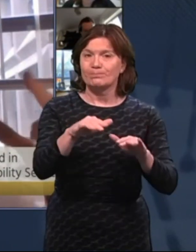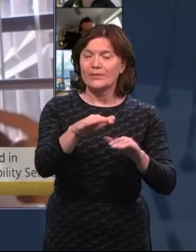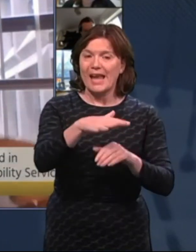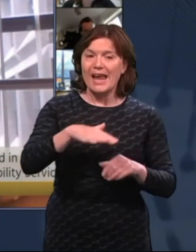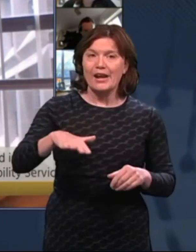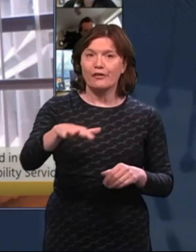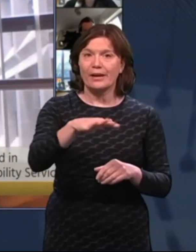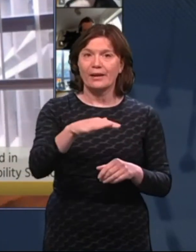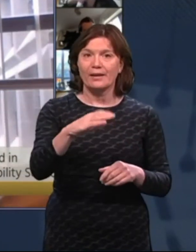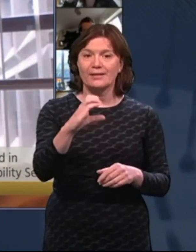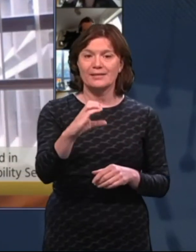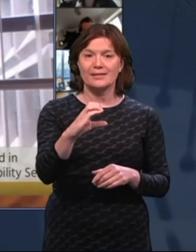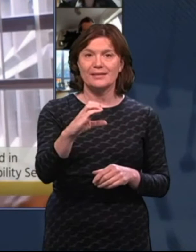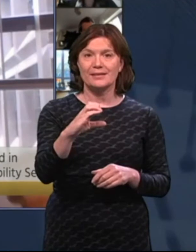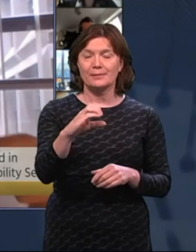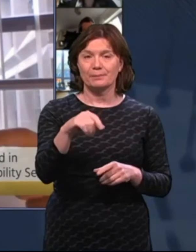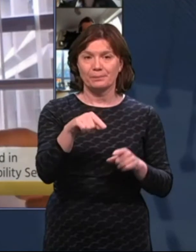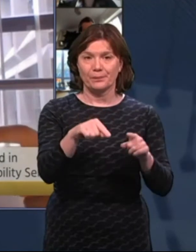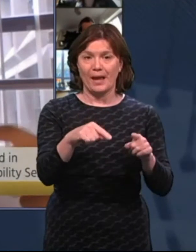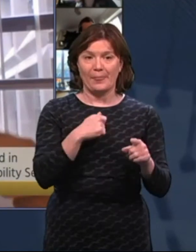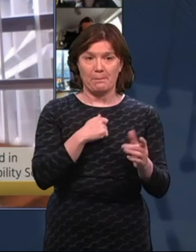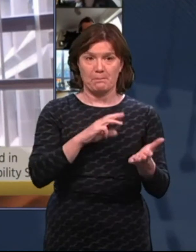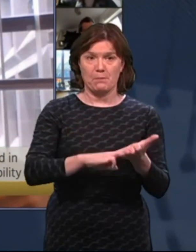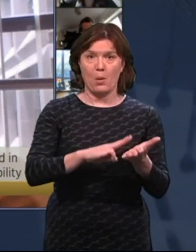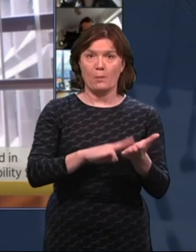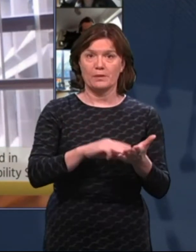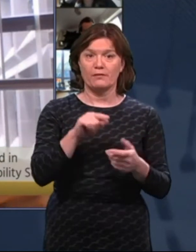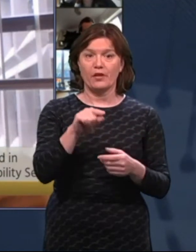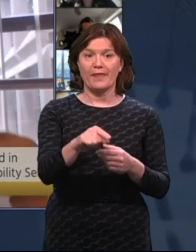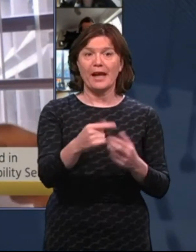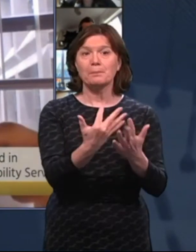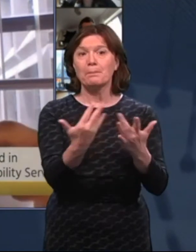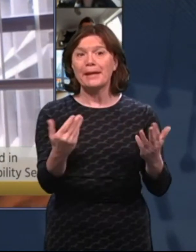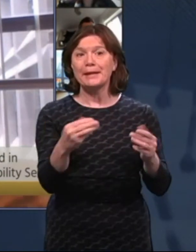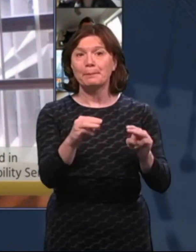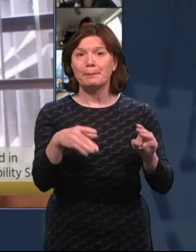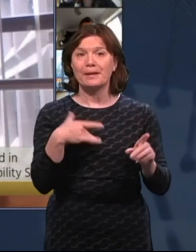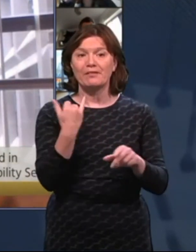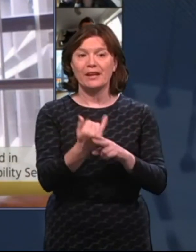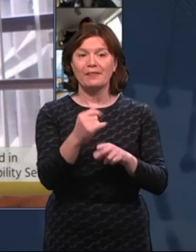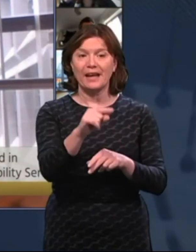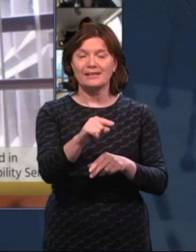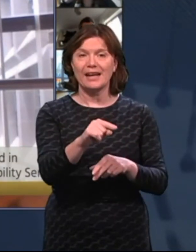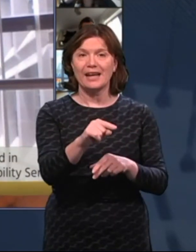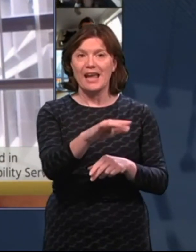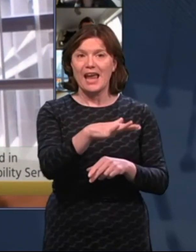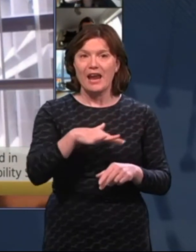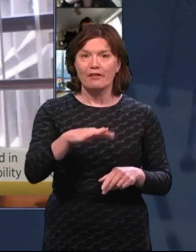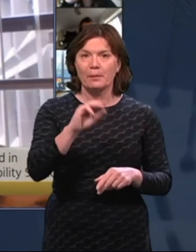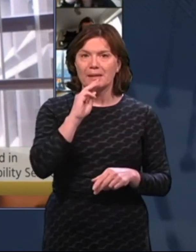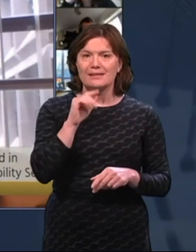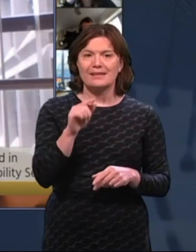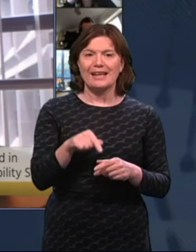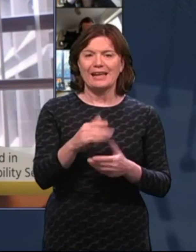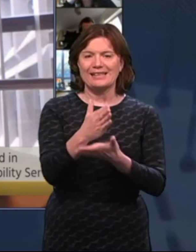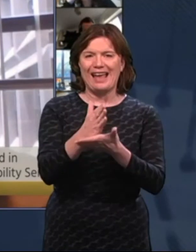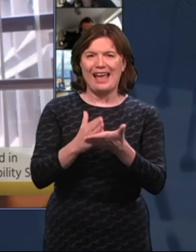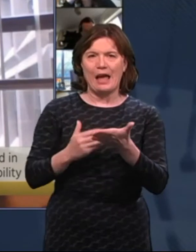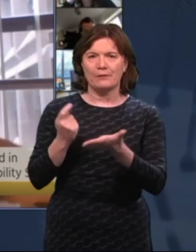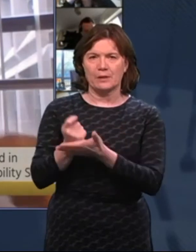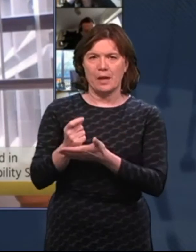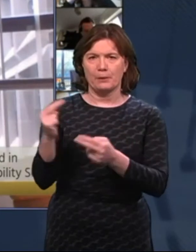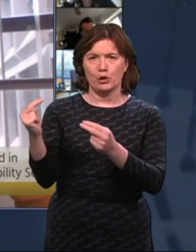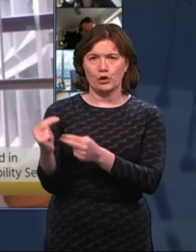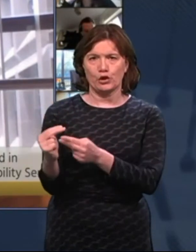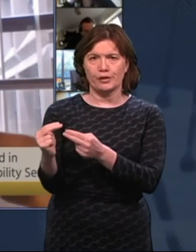allocation for the CD&T at the moment is for that many people, 0.5 of a nurse. And I just think we need to be